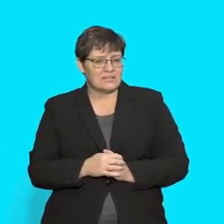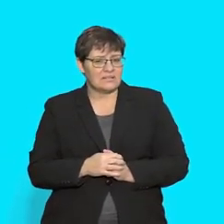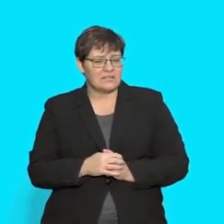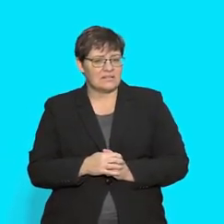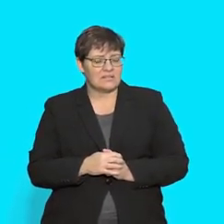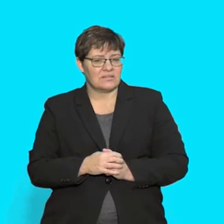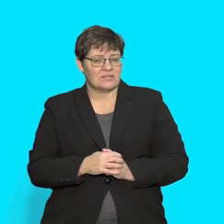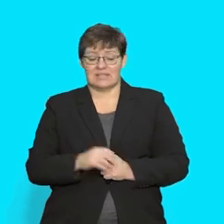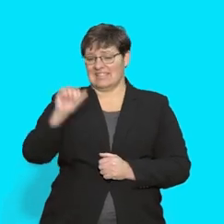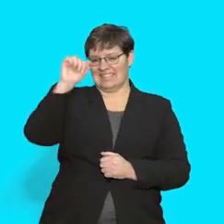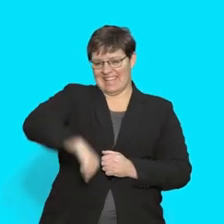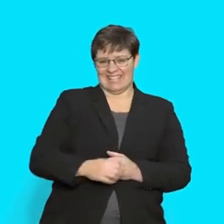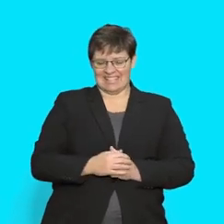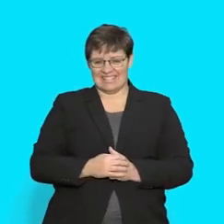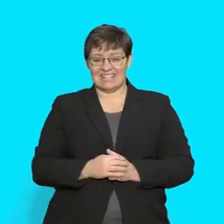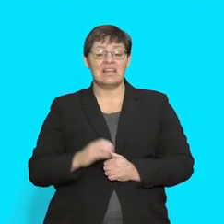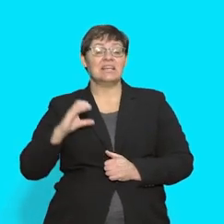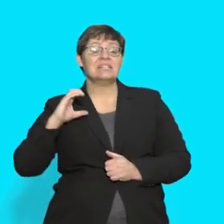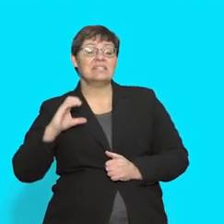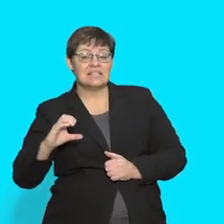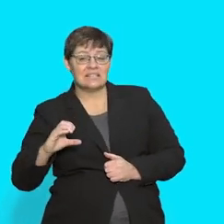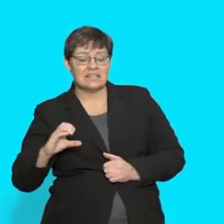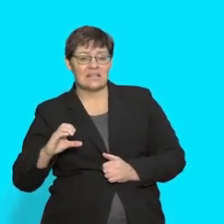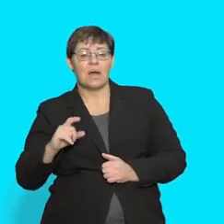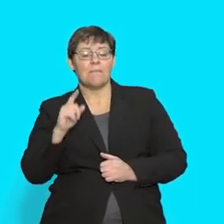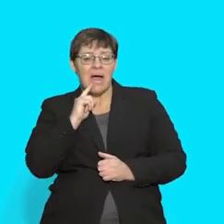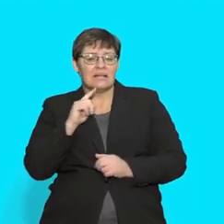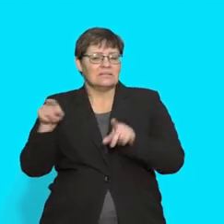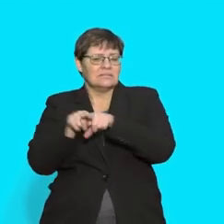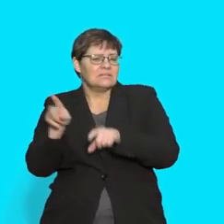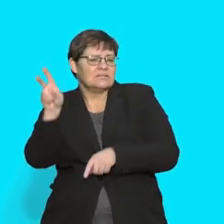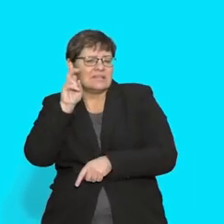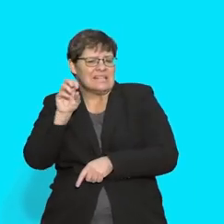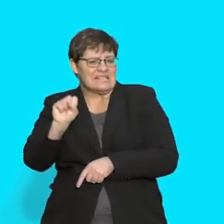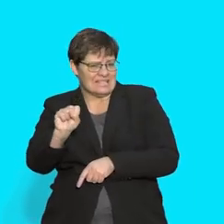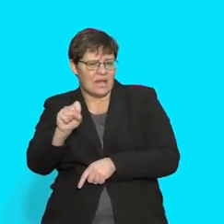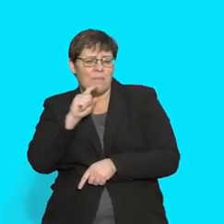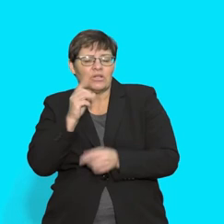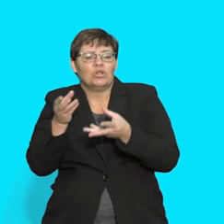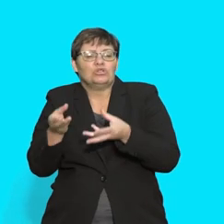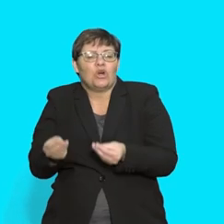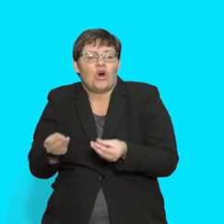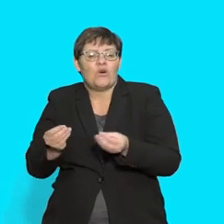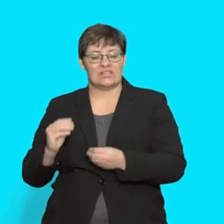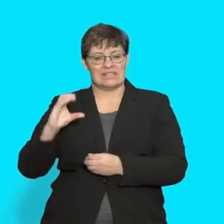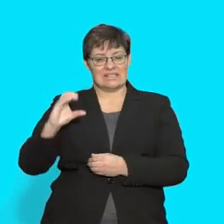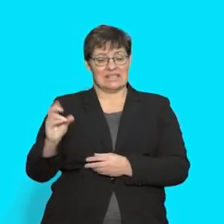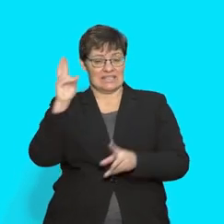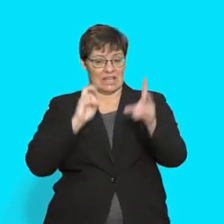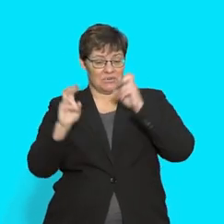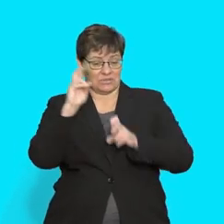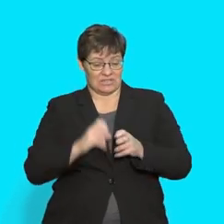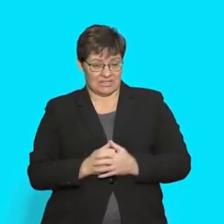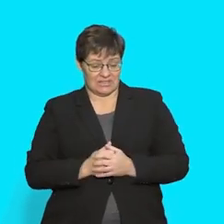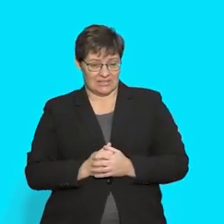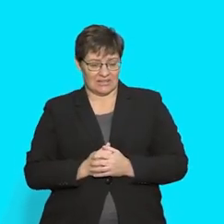Good! We hear That is called the soft C sound That Can you tell